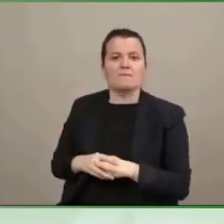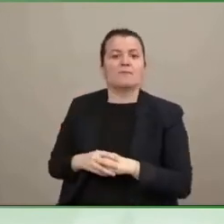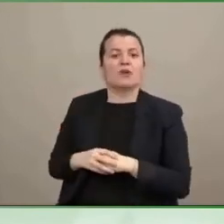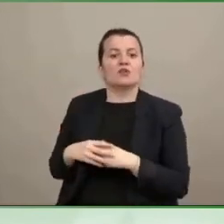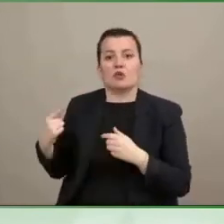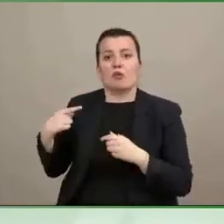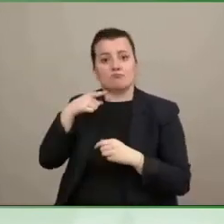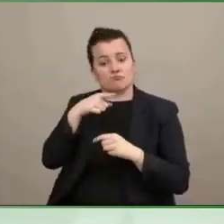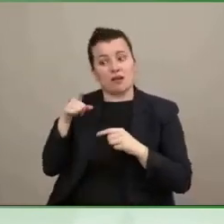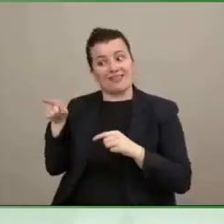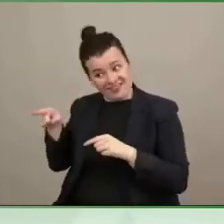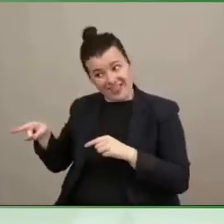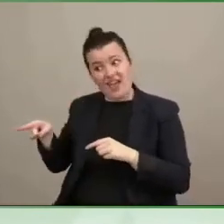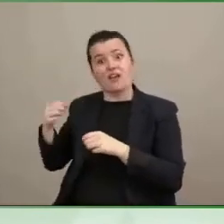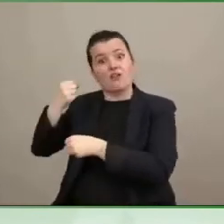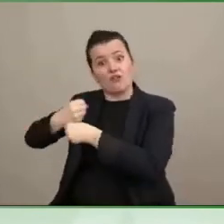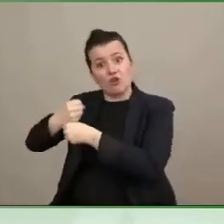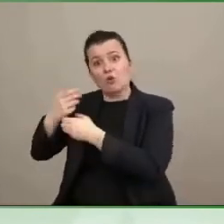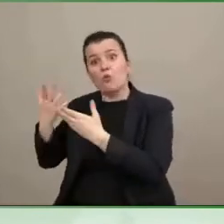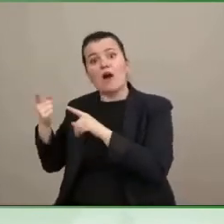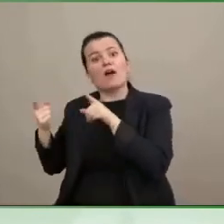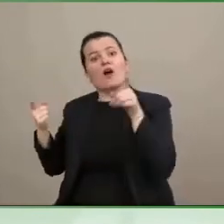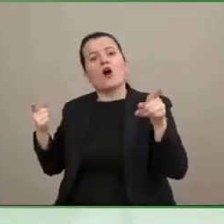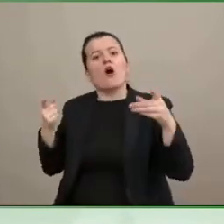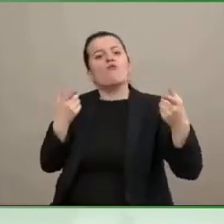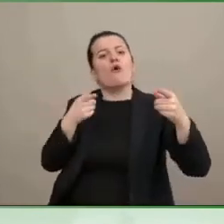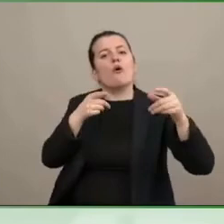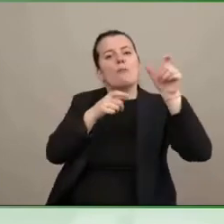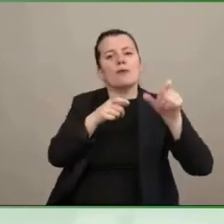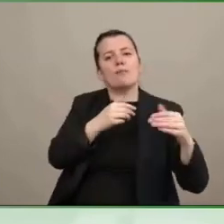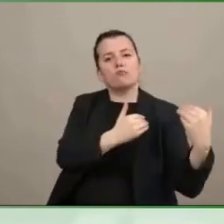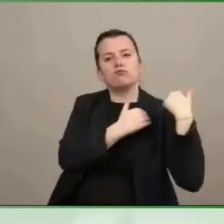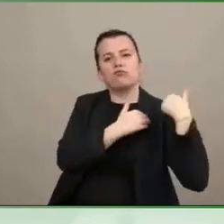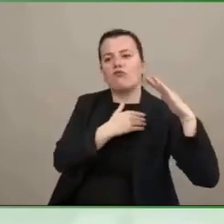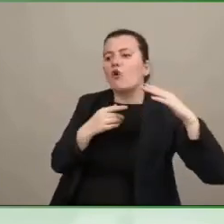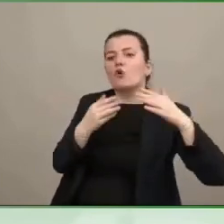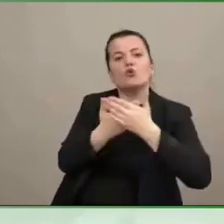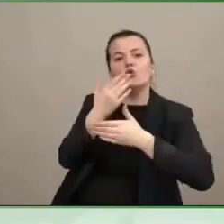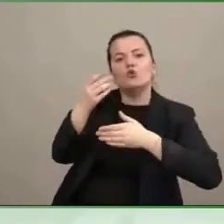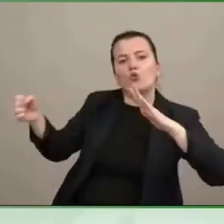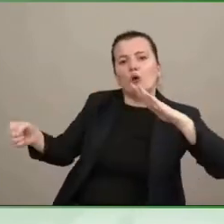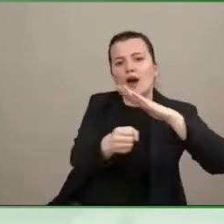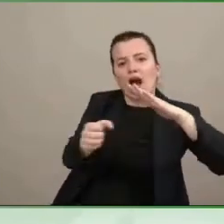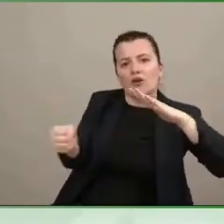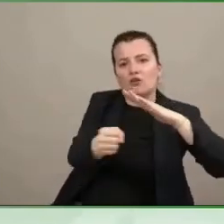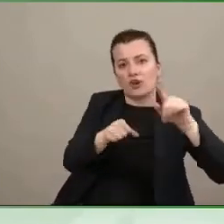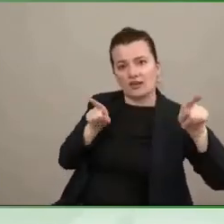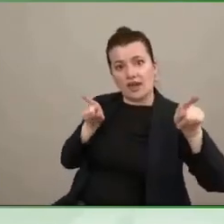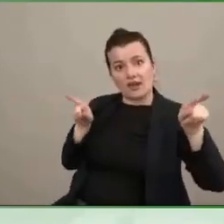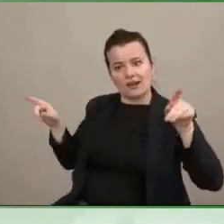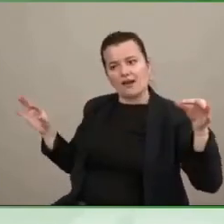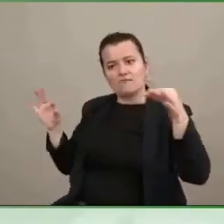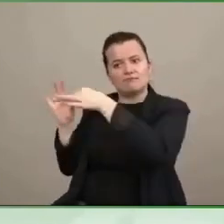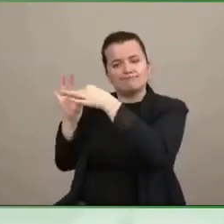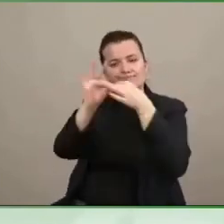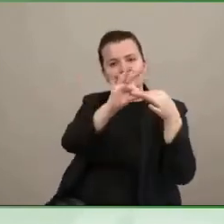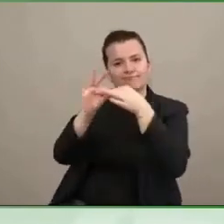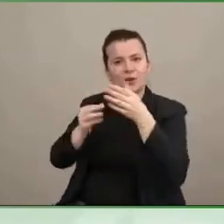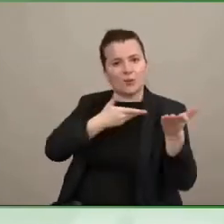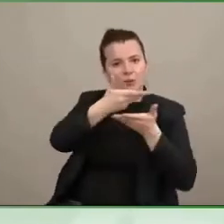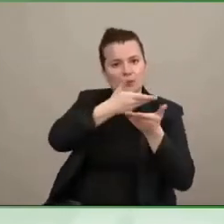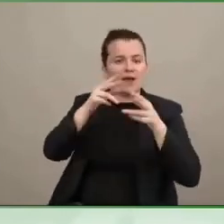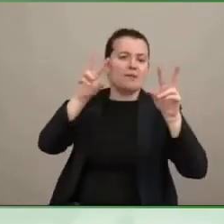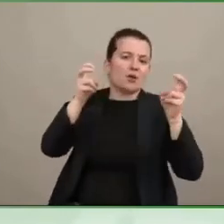And we're putting together a certificate, which will be free, open to anybody in the world. Hopefully that will come online in the spring.